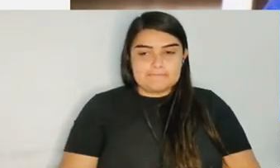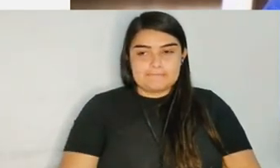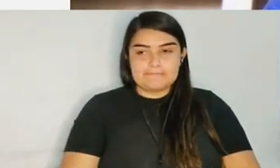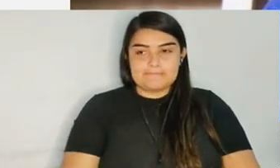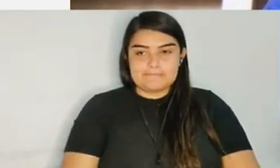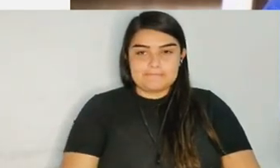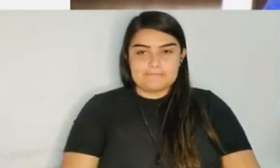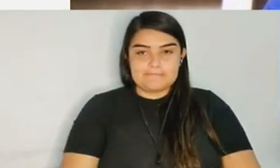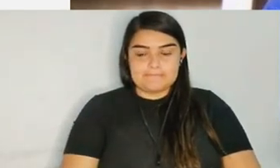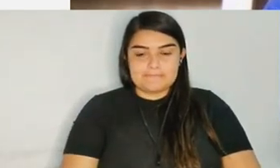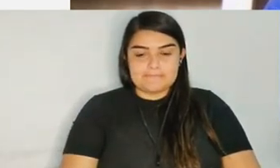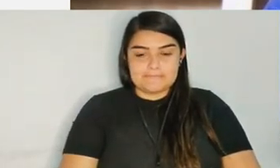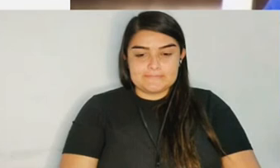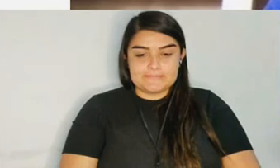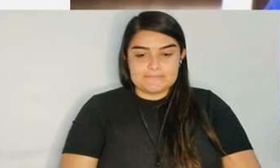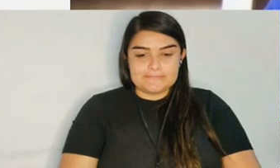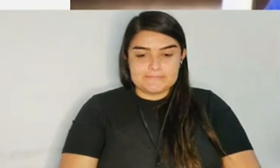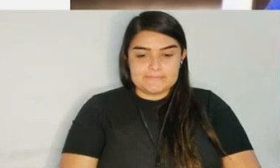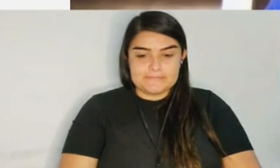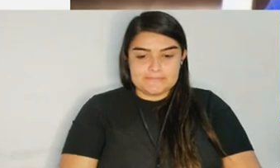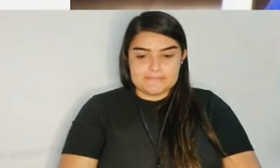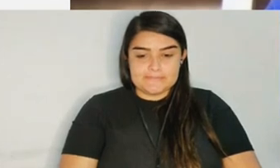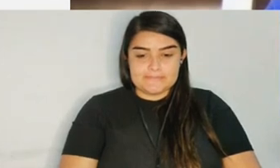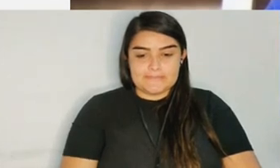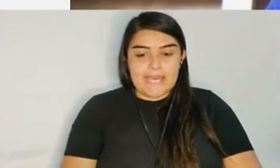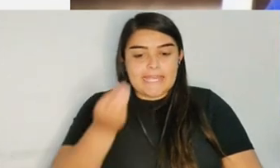here a different camera.